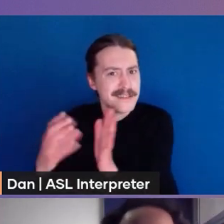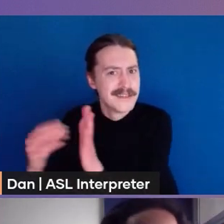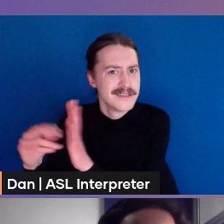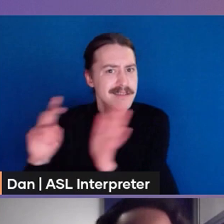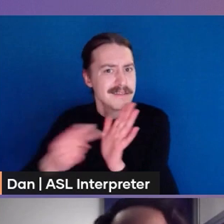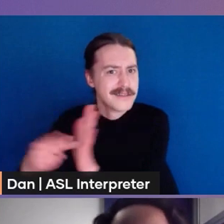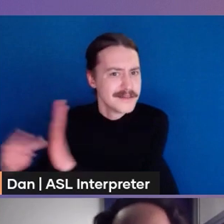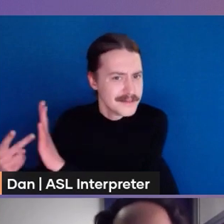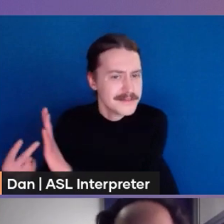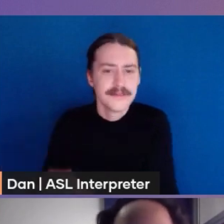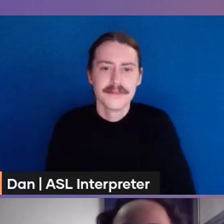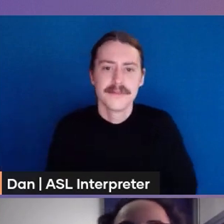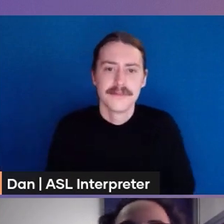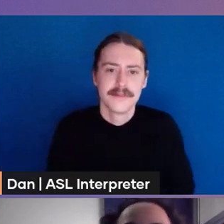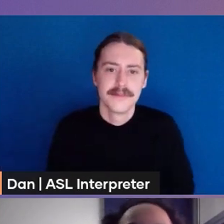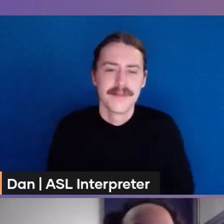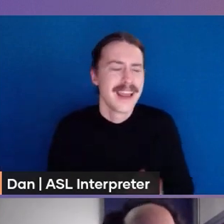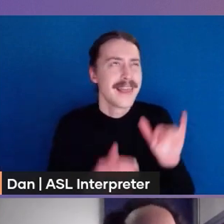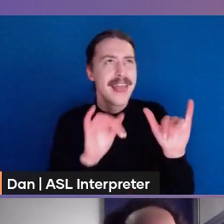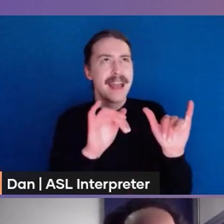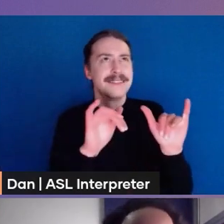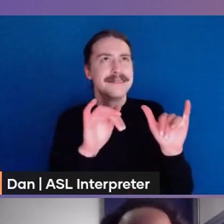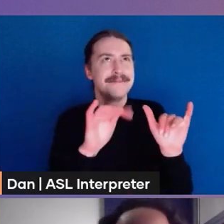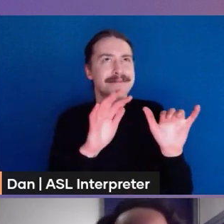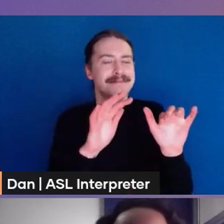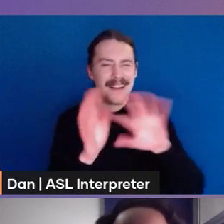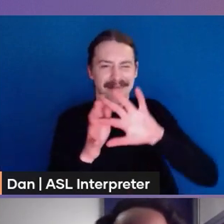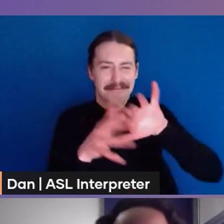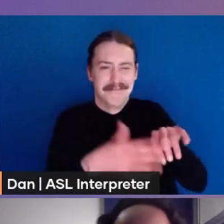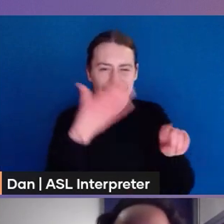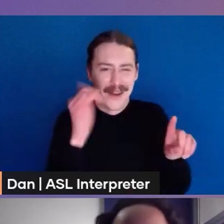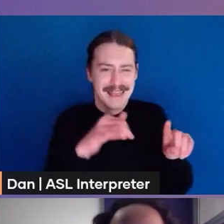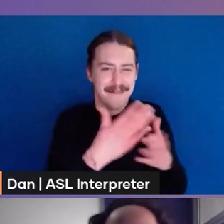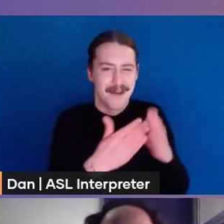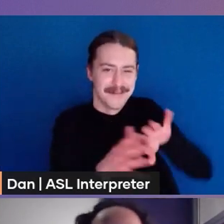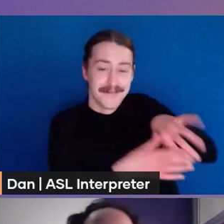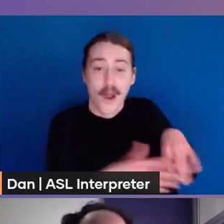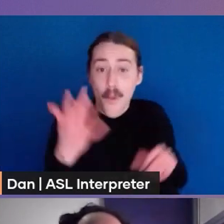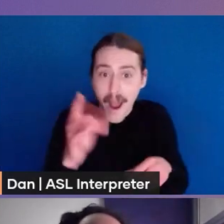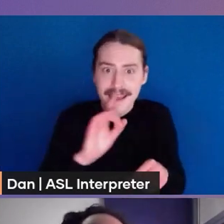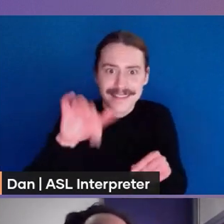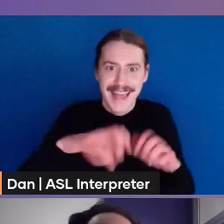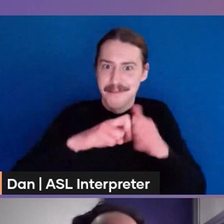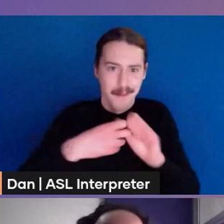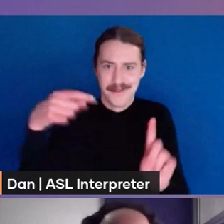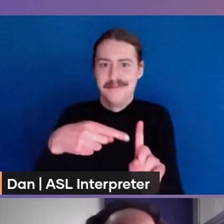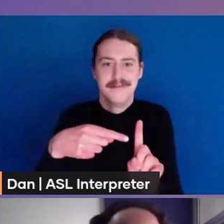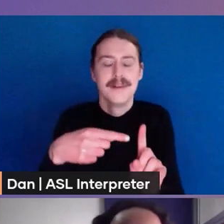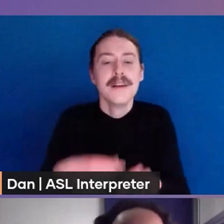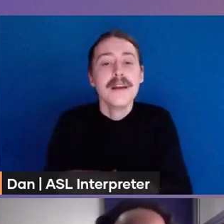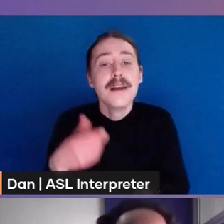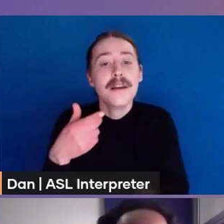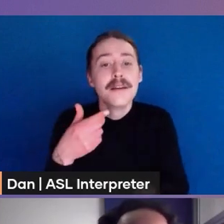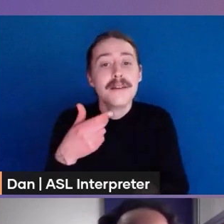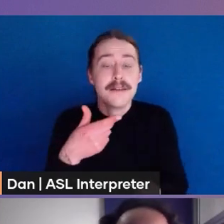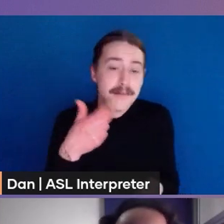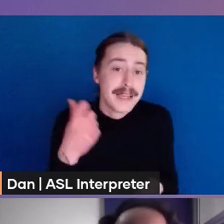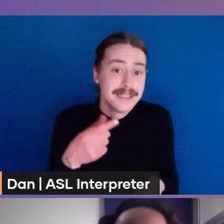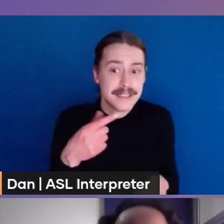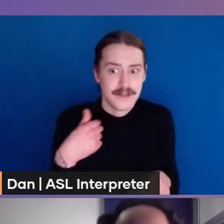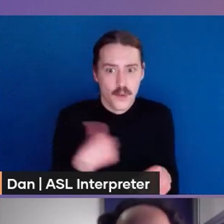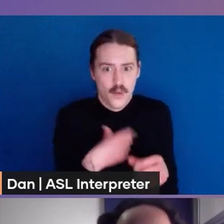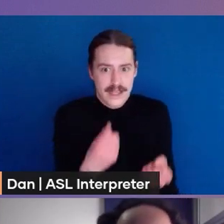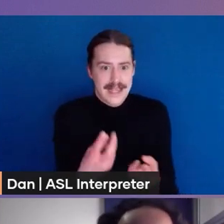let's forget that and this is a problem because we have we can list some problems with that